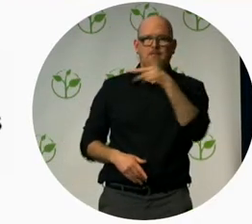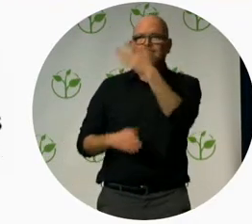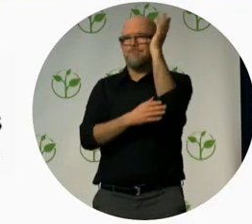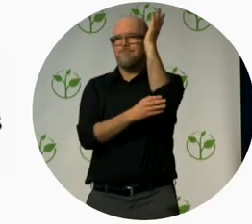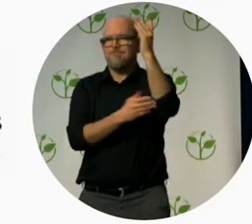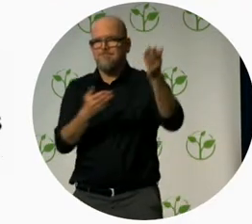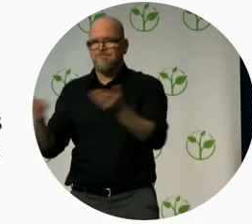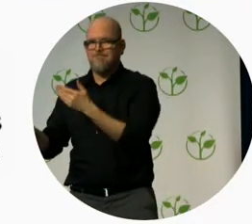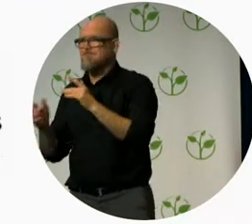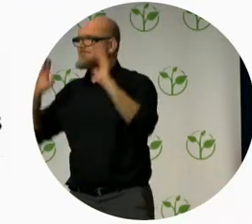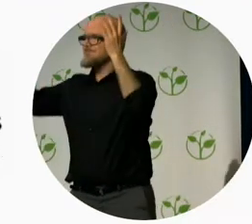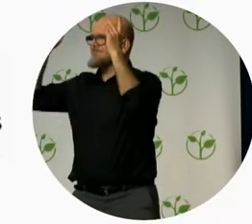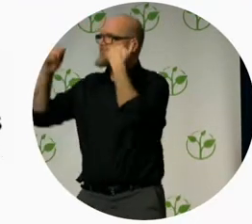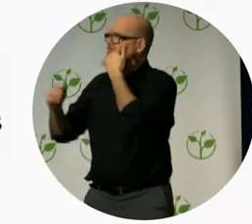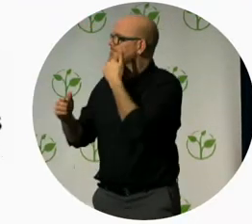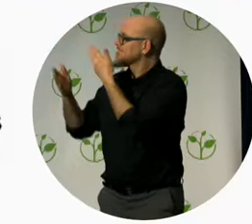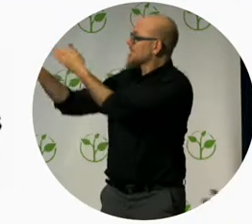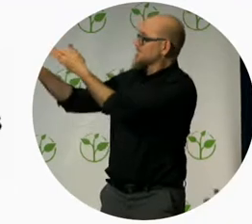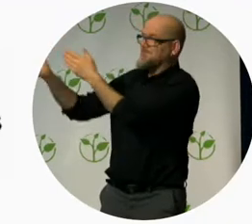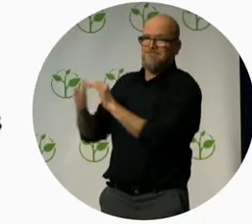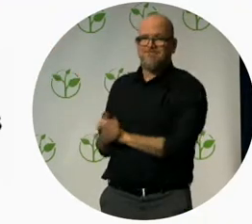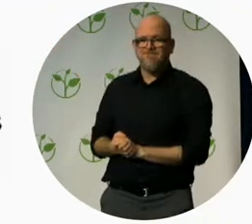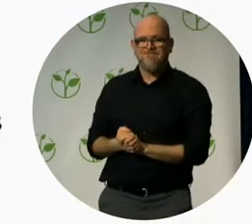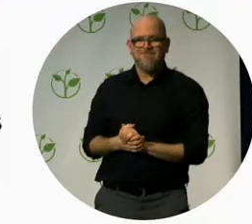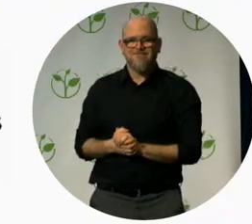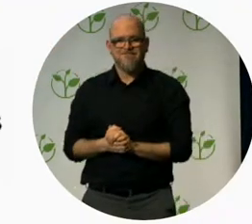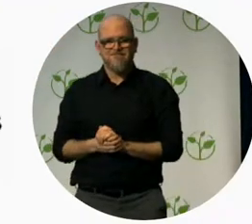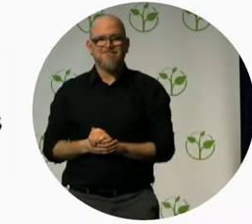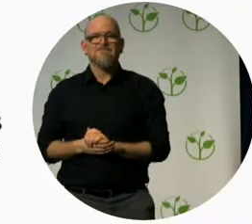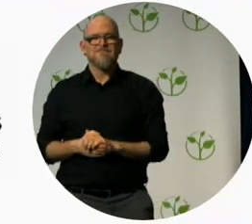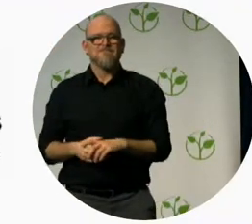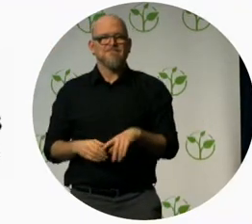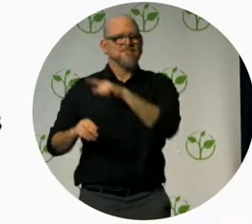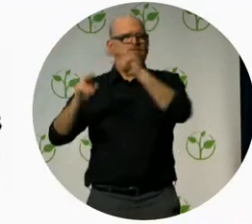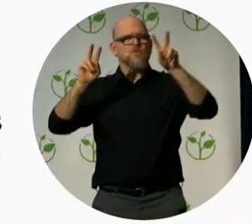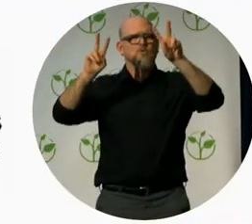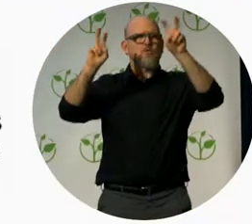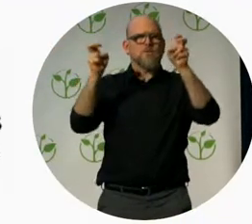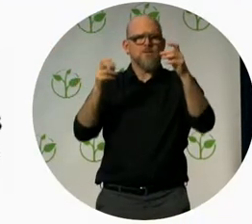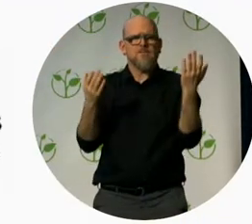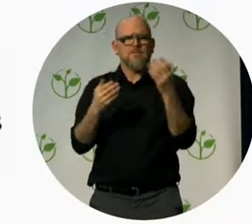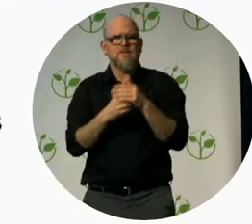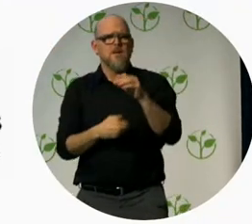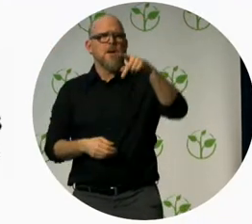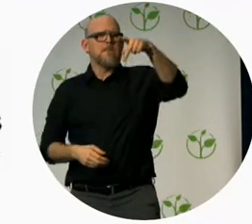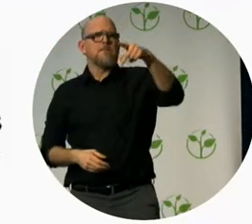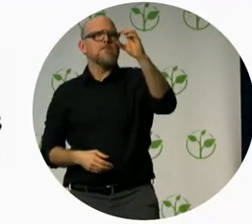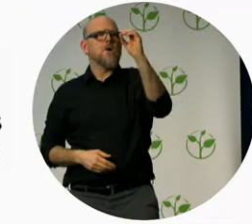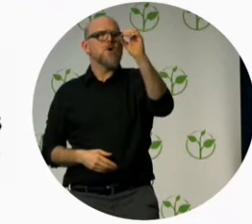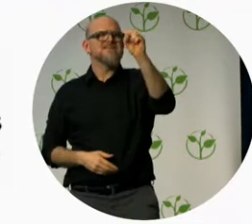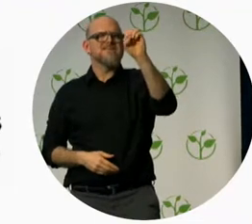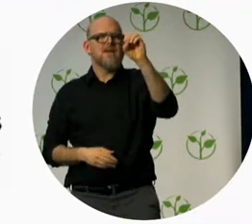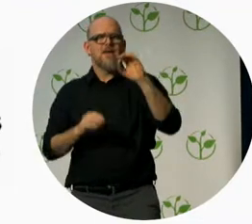oh there you are just shows how blind I am hello off you go Shelley